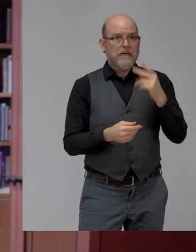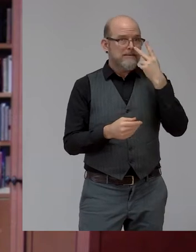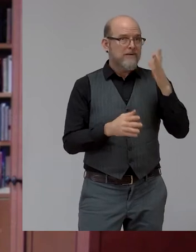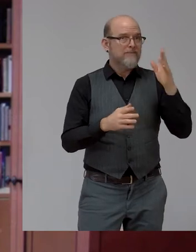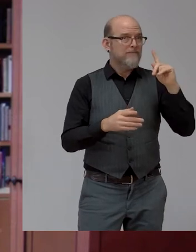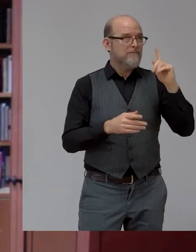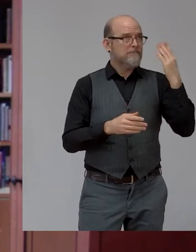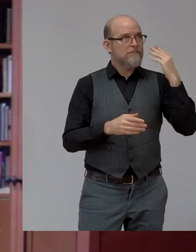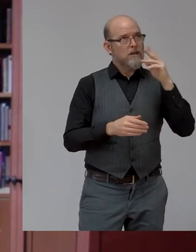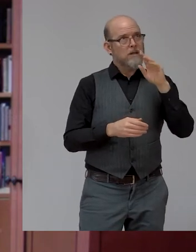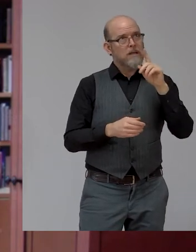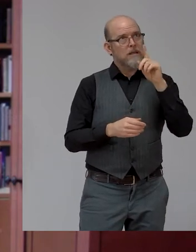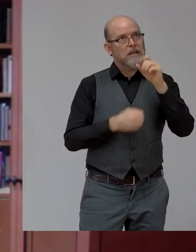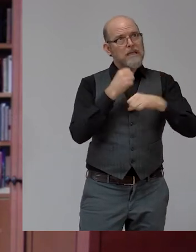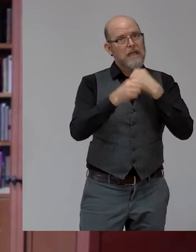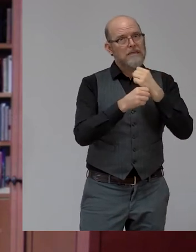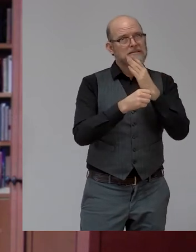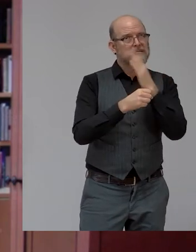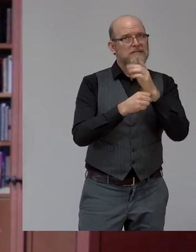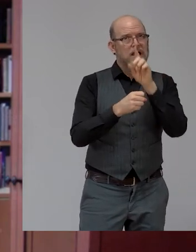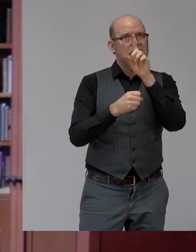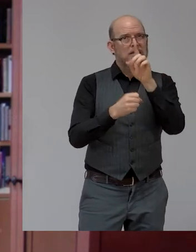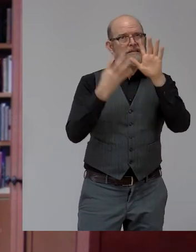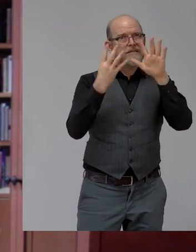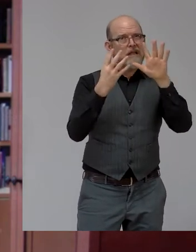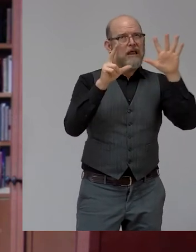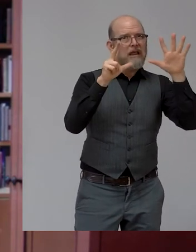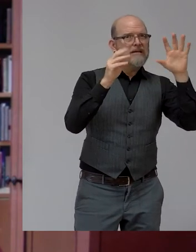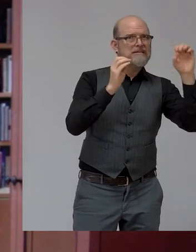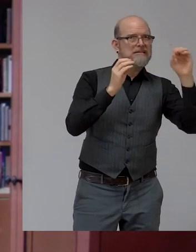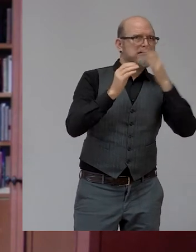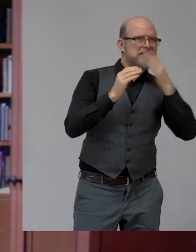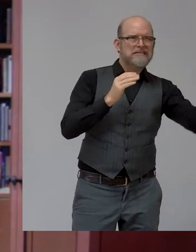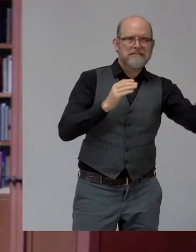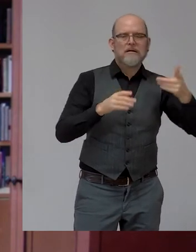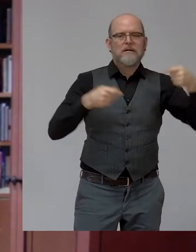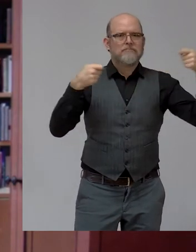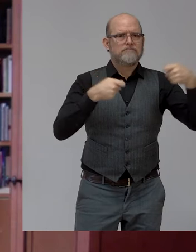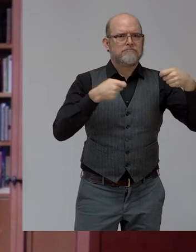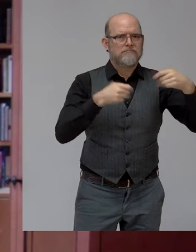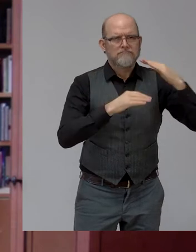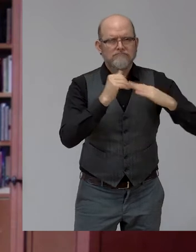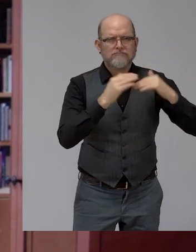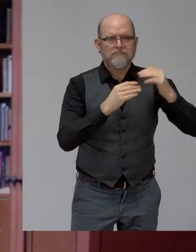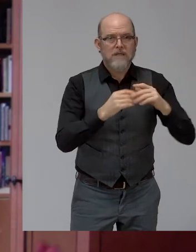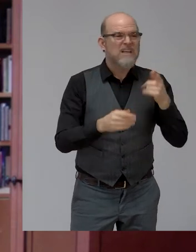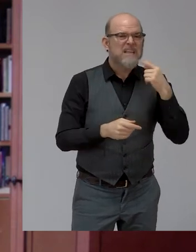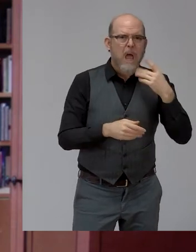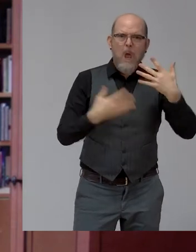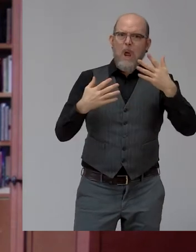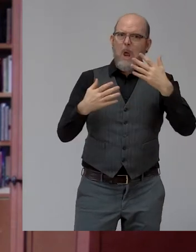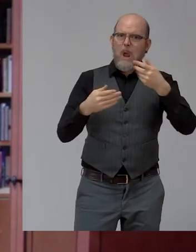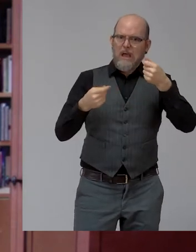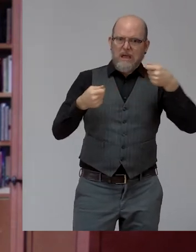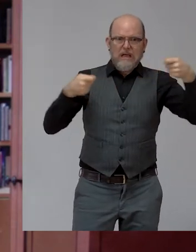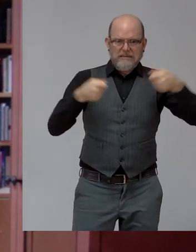For many companies, as you say, they're assuming it's expensive, it's too hard, etc. So, what would your advice be to a chief executive, perhaps someone who's